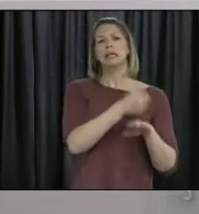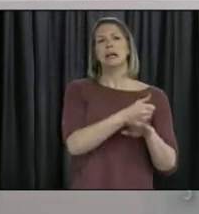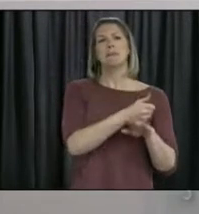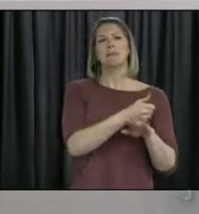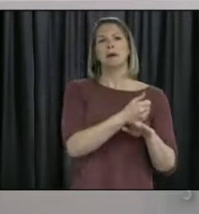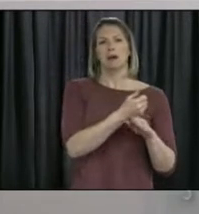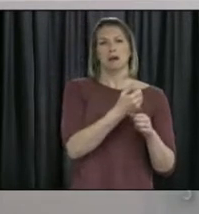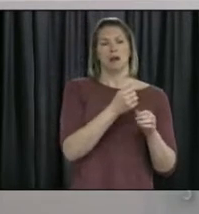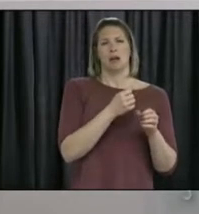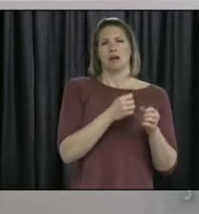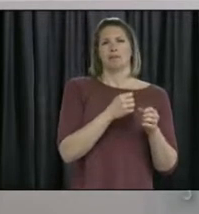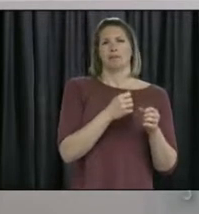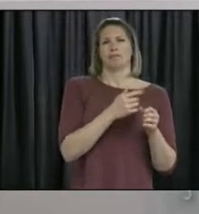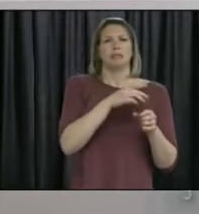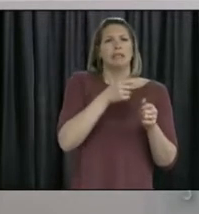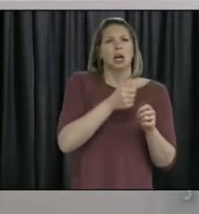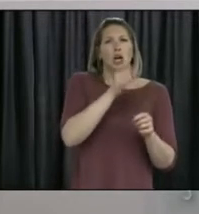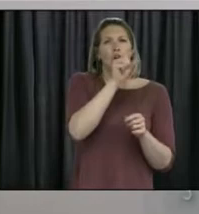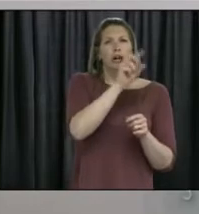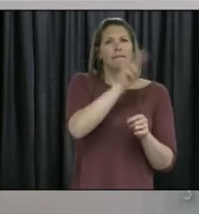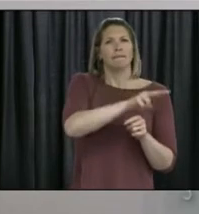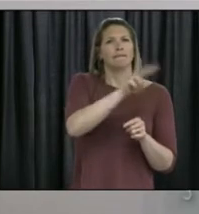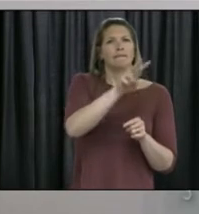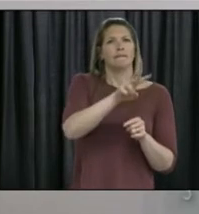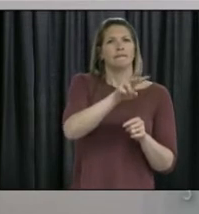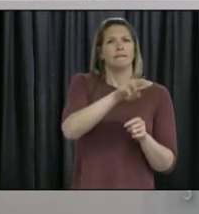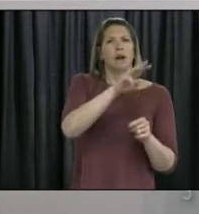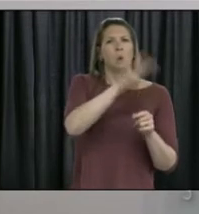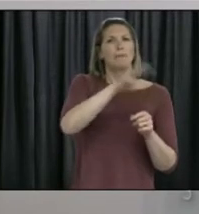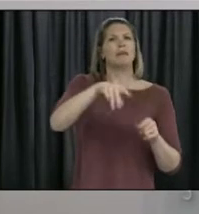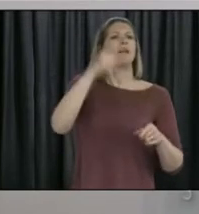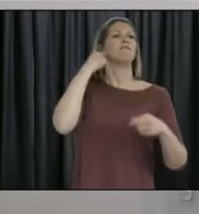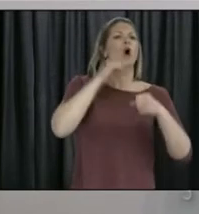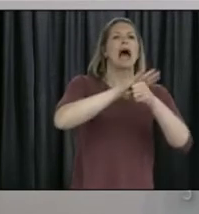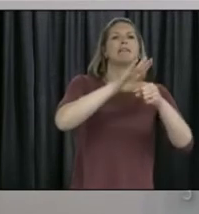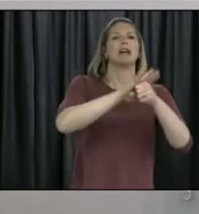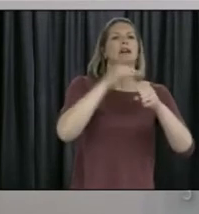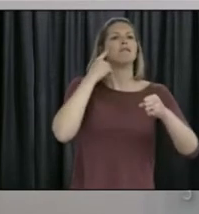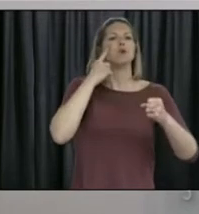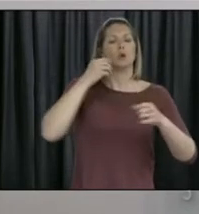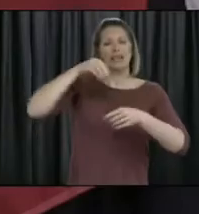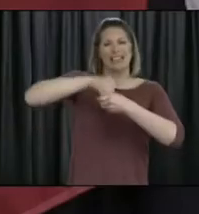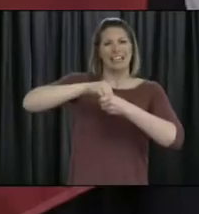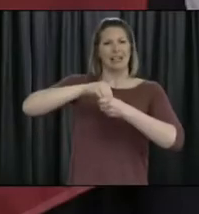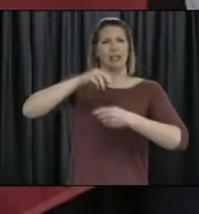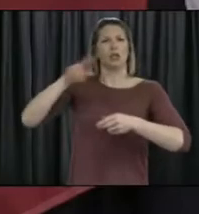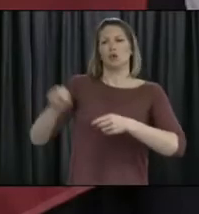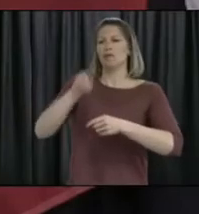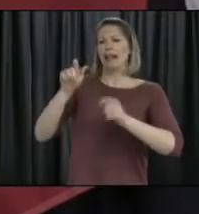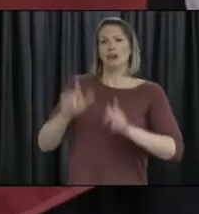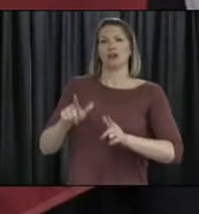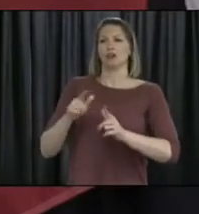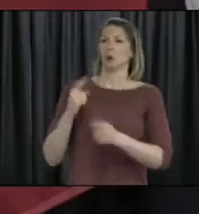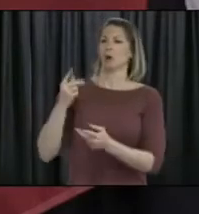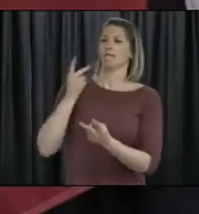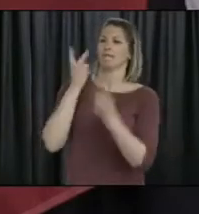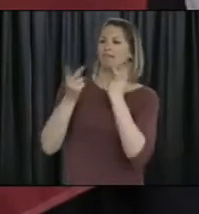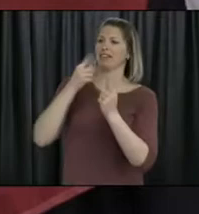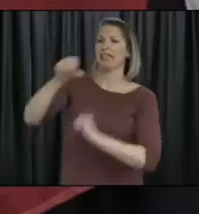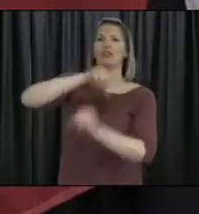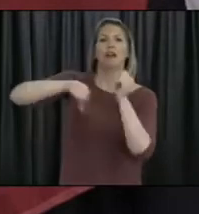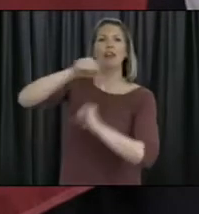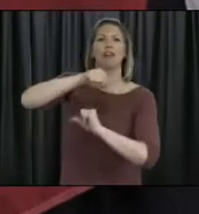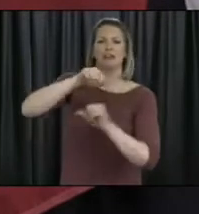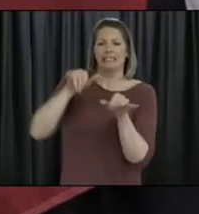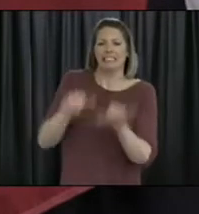local business by a region. You're not thinking about doing something like that? We, right now, what we're thinking about and working with, we know